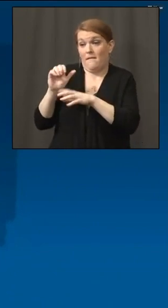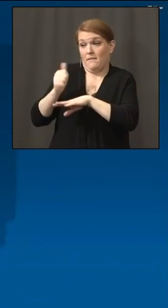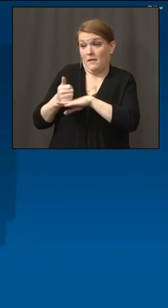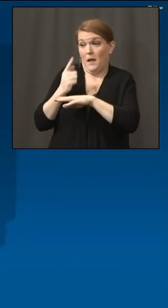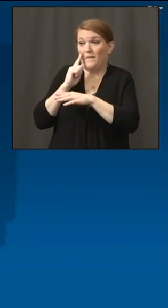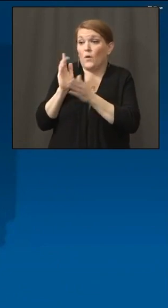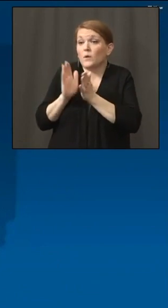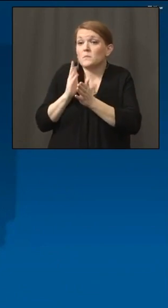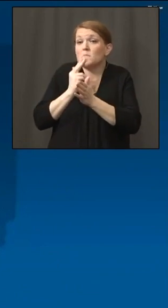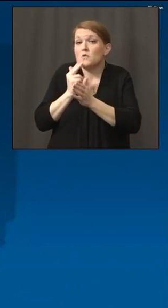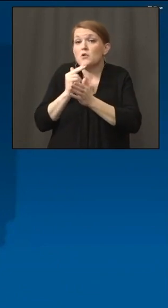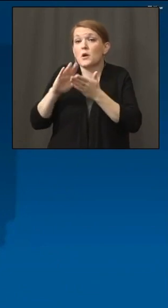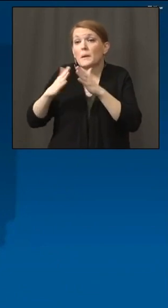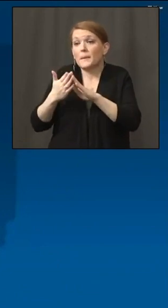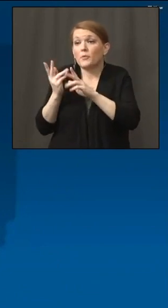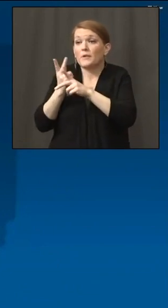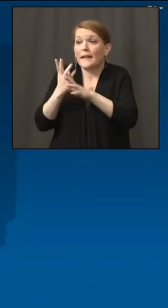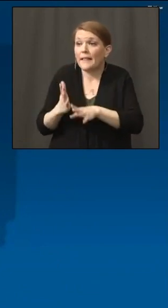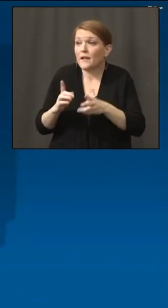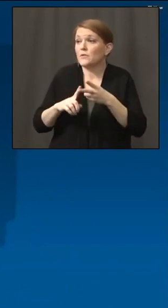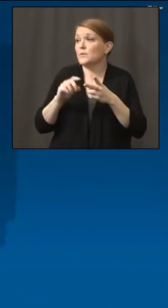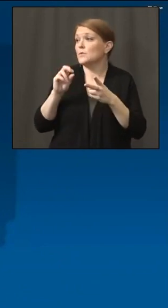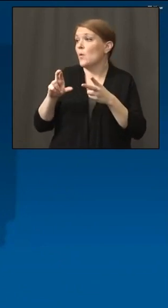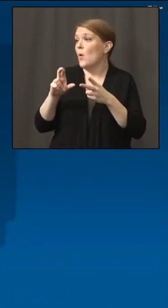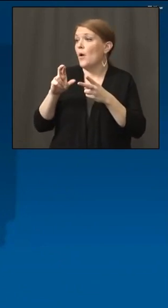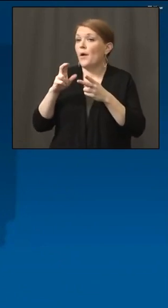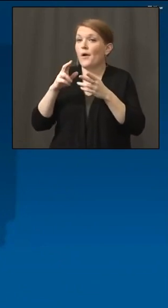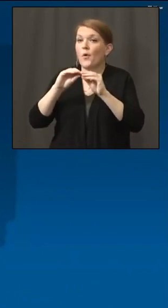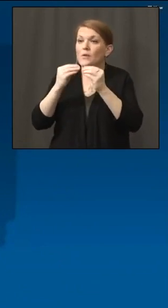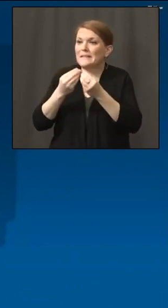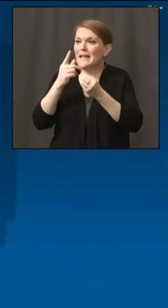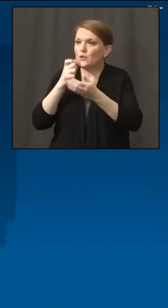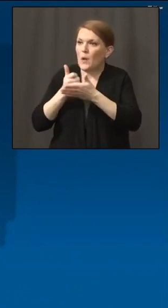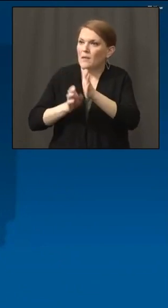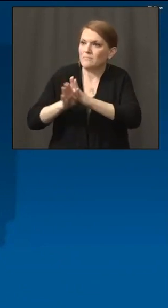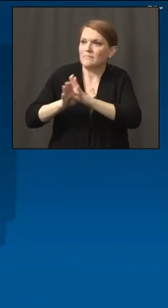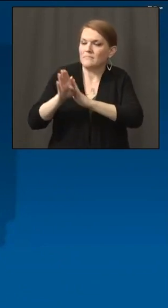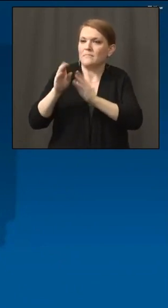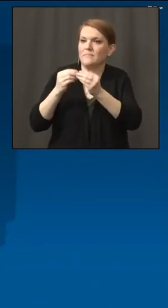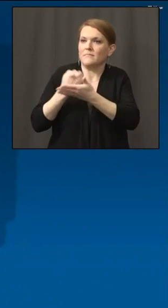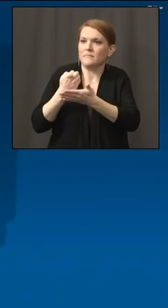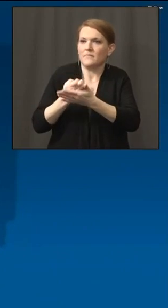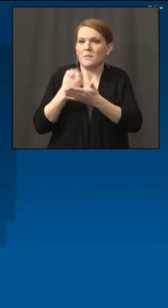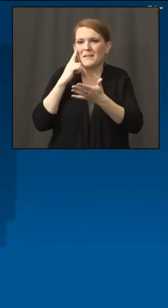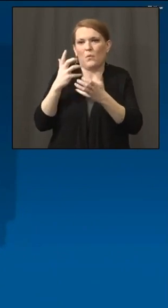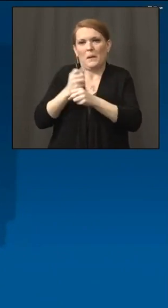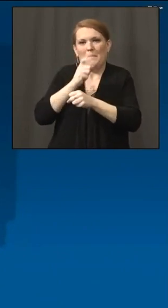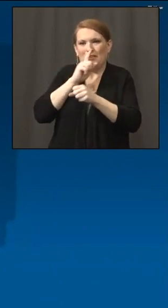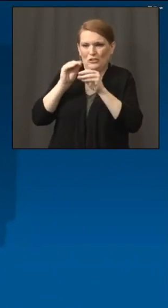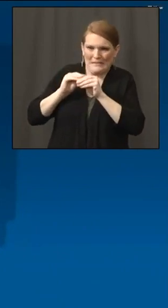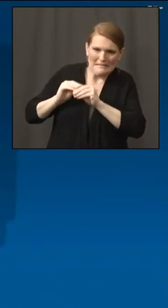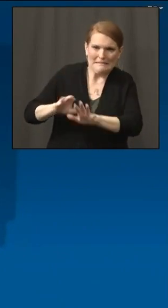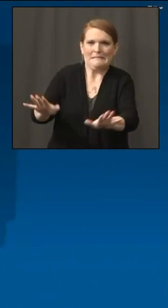community financial development institutions to make sure they can get more market penetration into those hardest hit and underserved